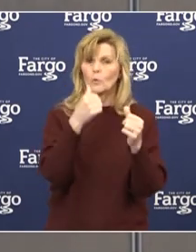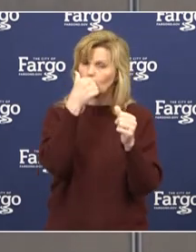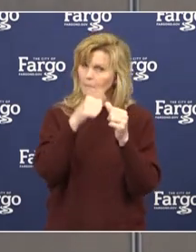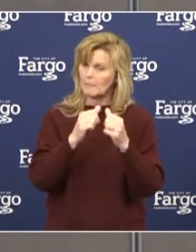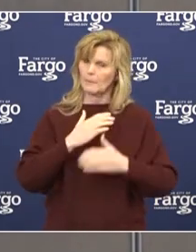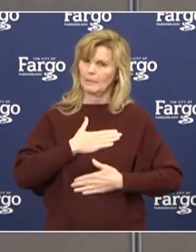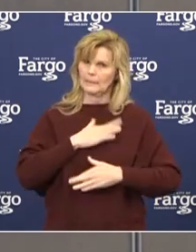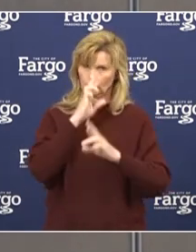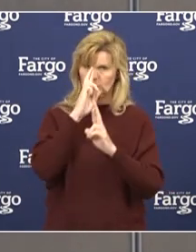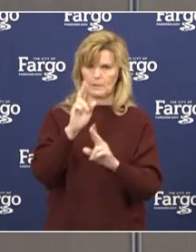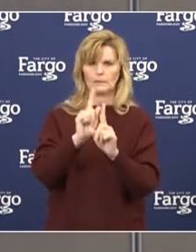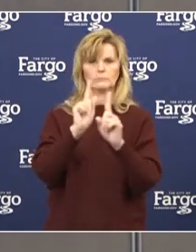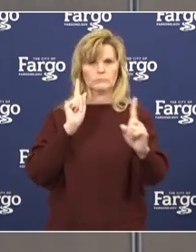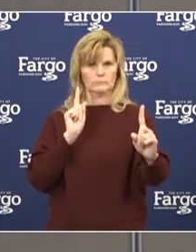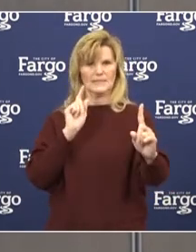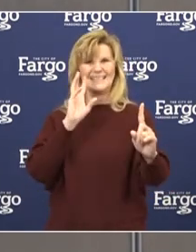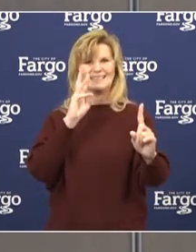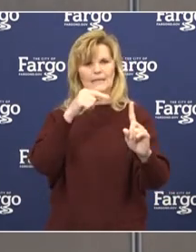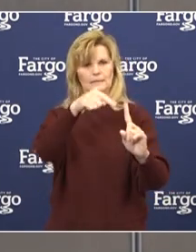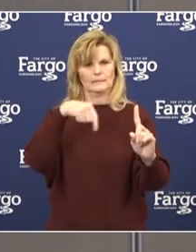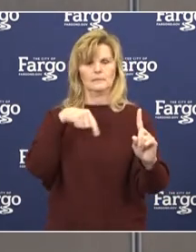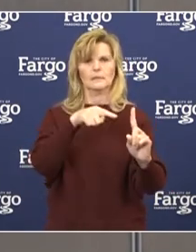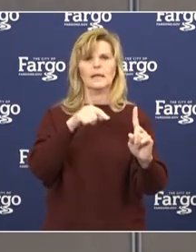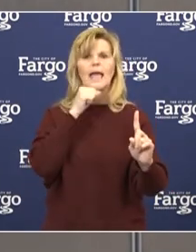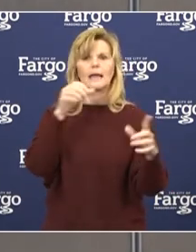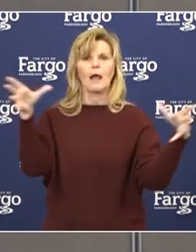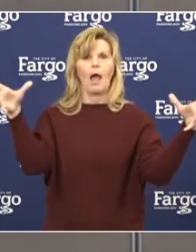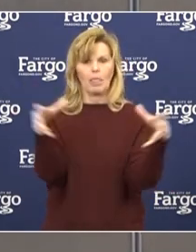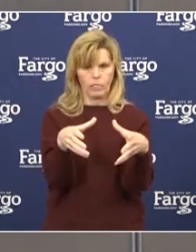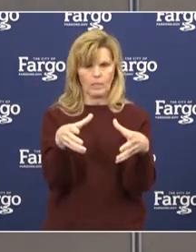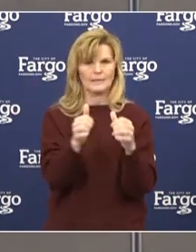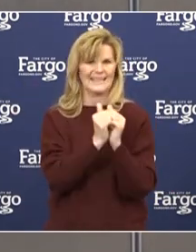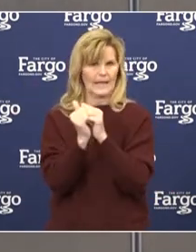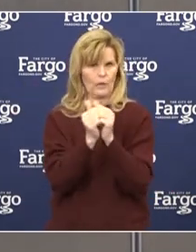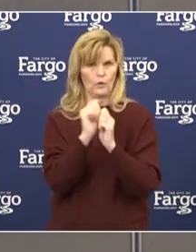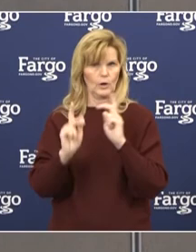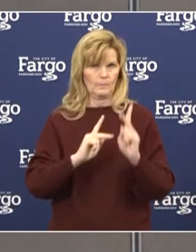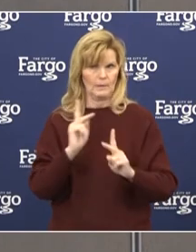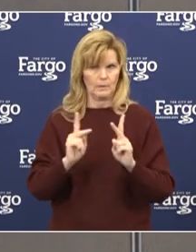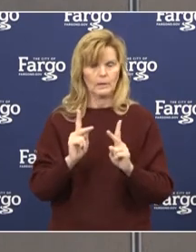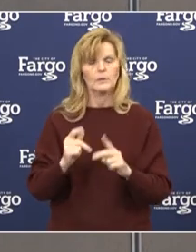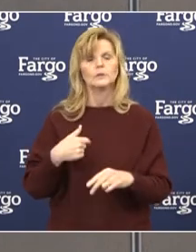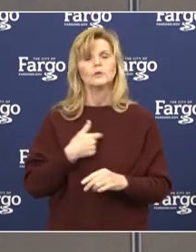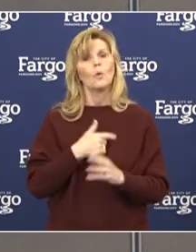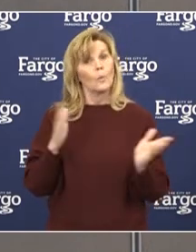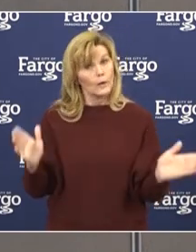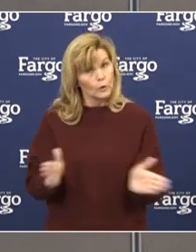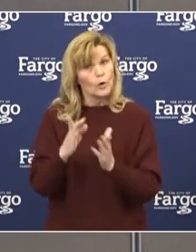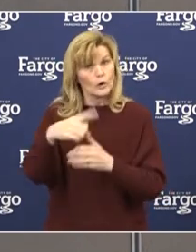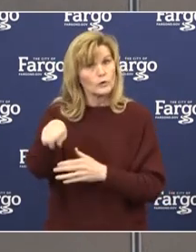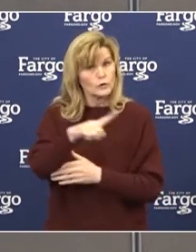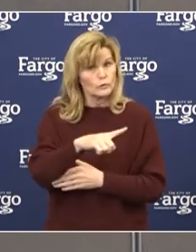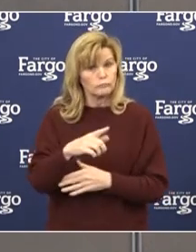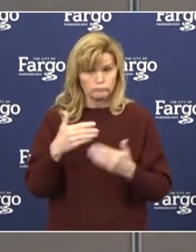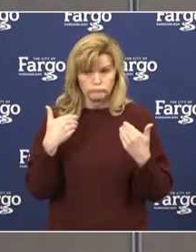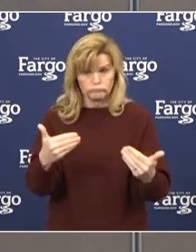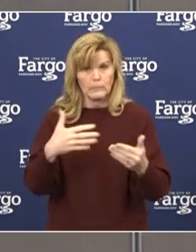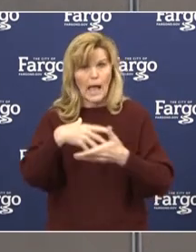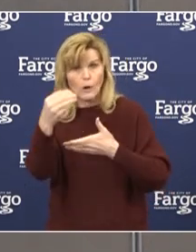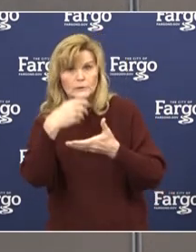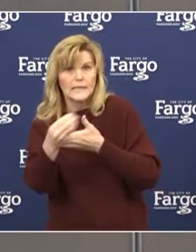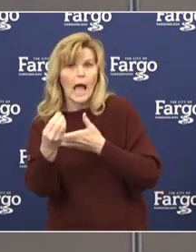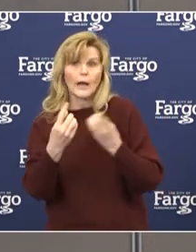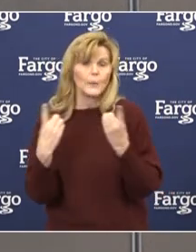distancing and gathering rules still apply. So while we encourage people to stay physically active and